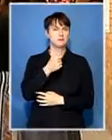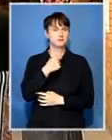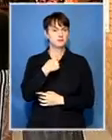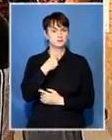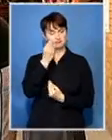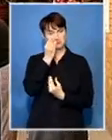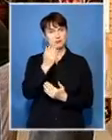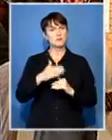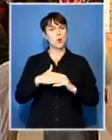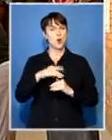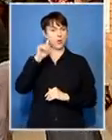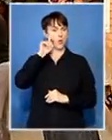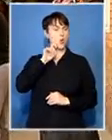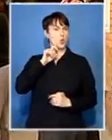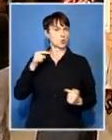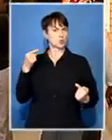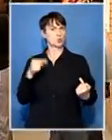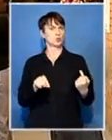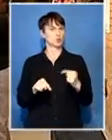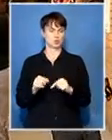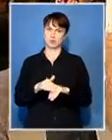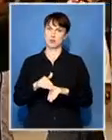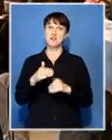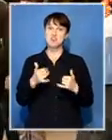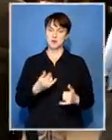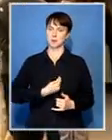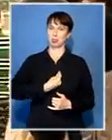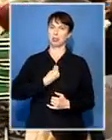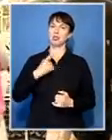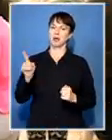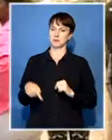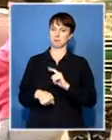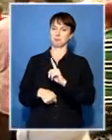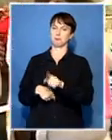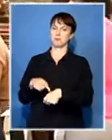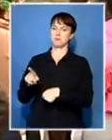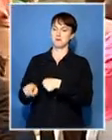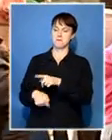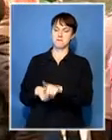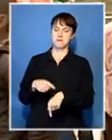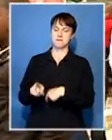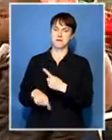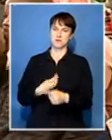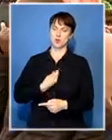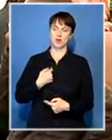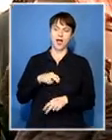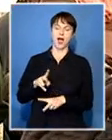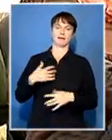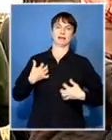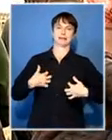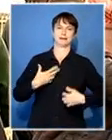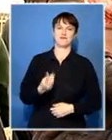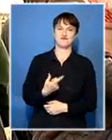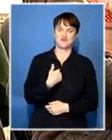elderly people were coming in but now we are seeing quite a few of young people coming in as well to cast their vote which is very encouraging I mean